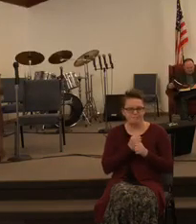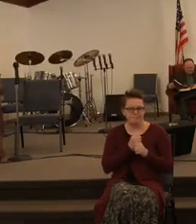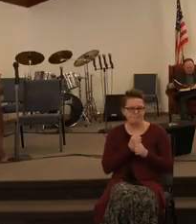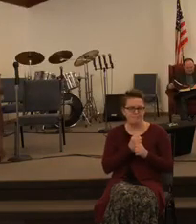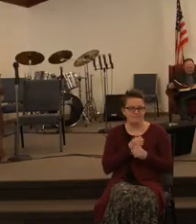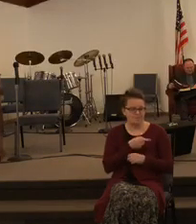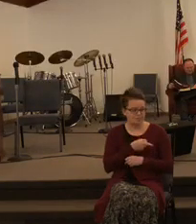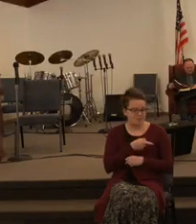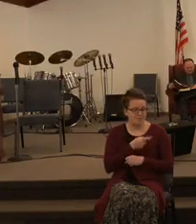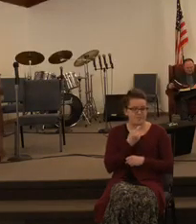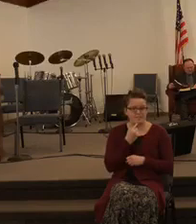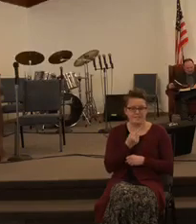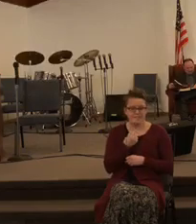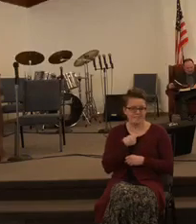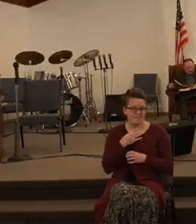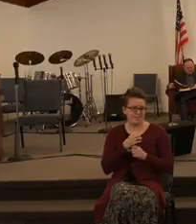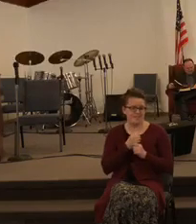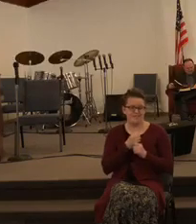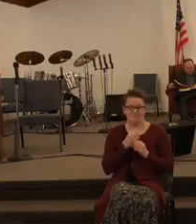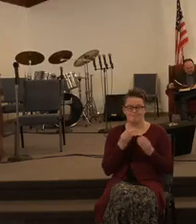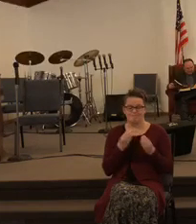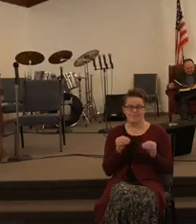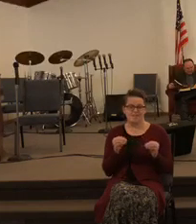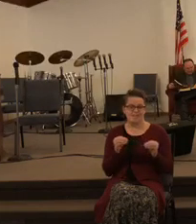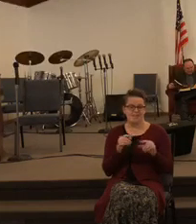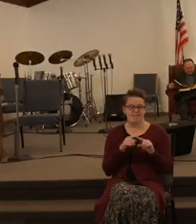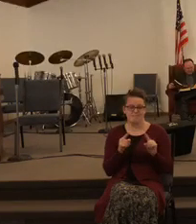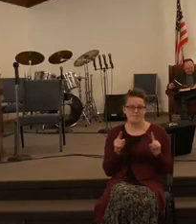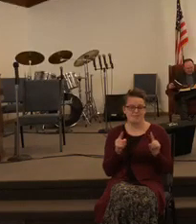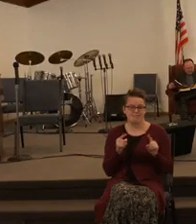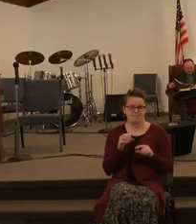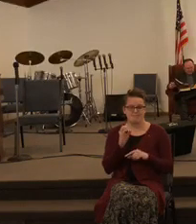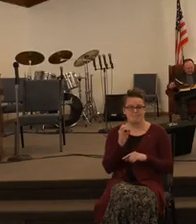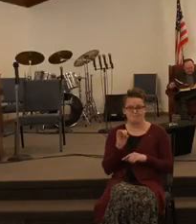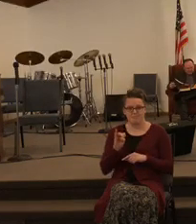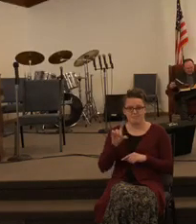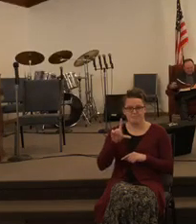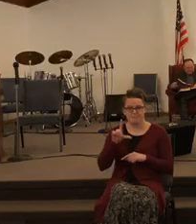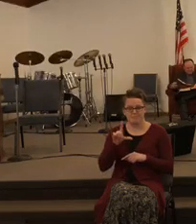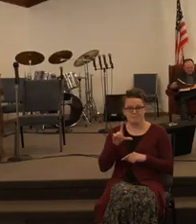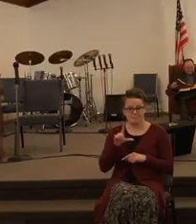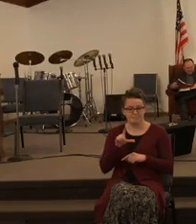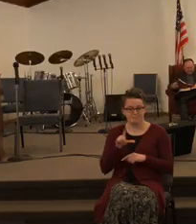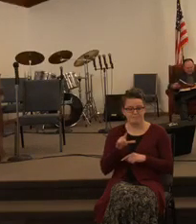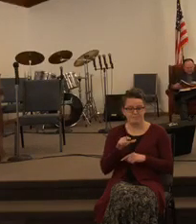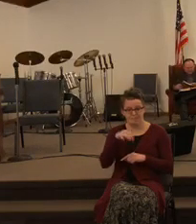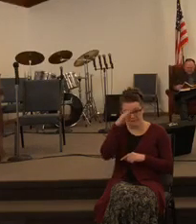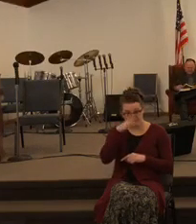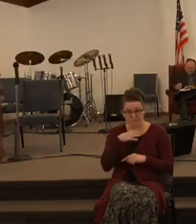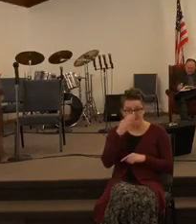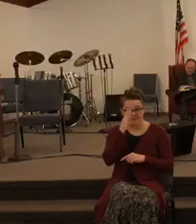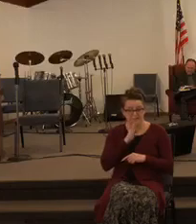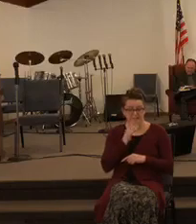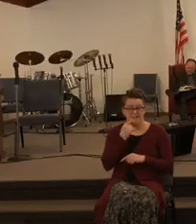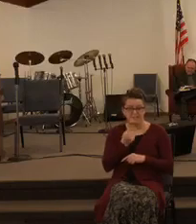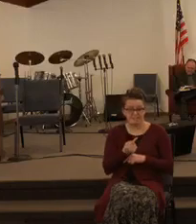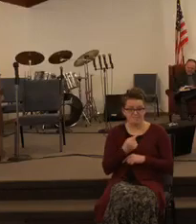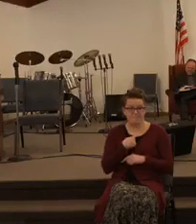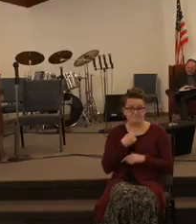she said well I don't got anything in the house but some oil he said well I'll tell you what you do